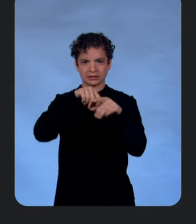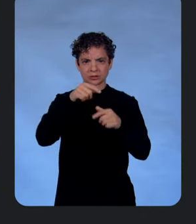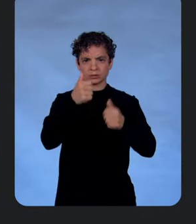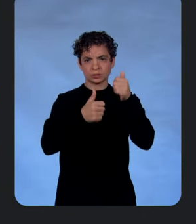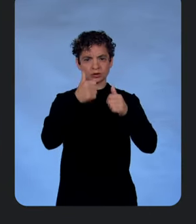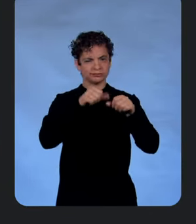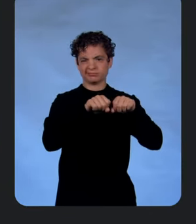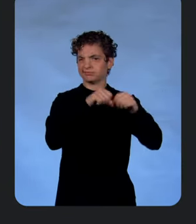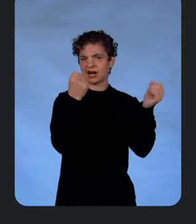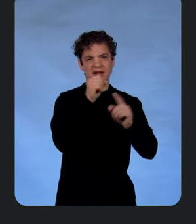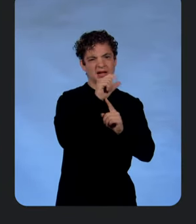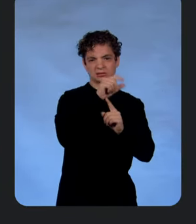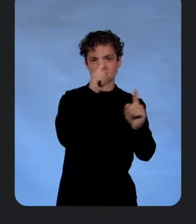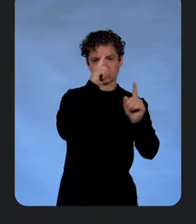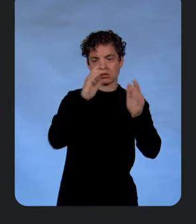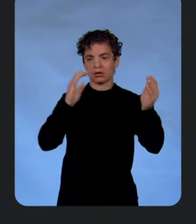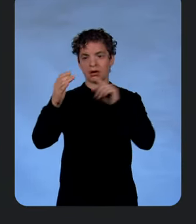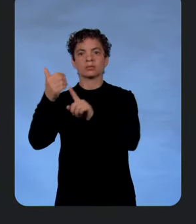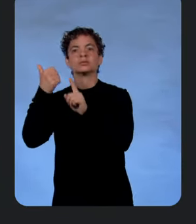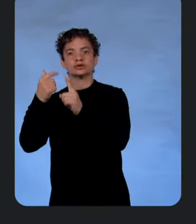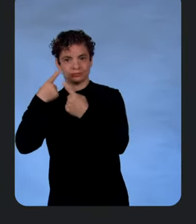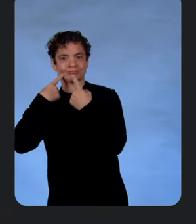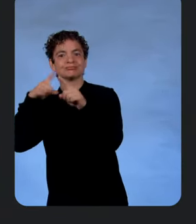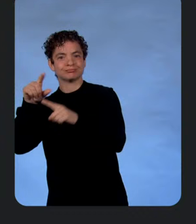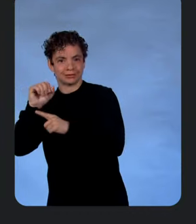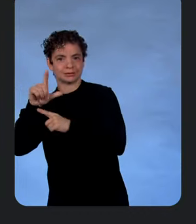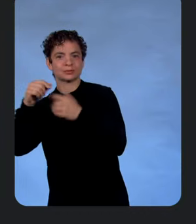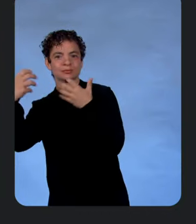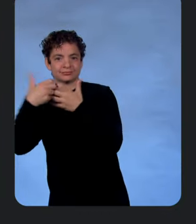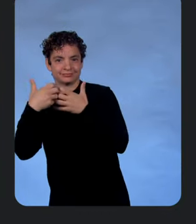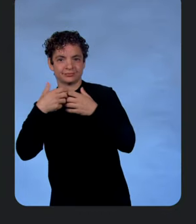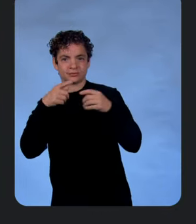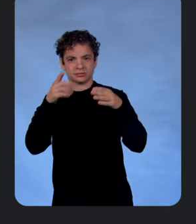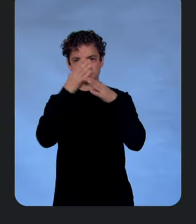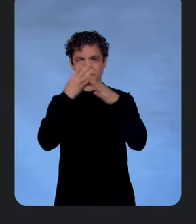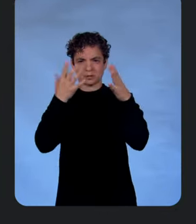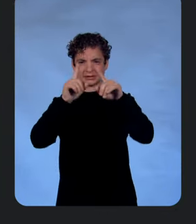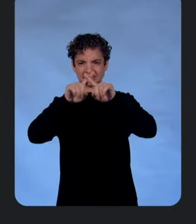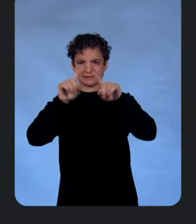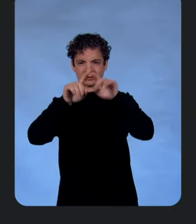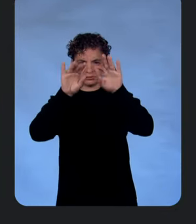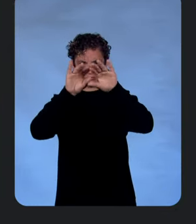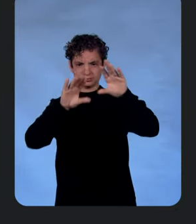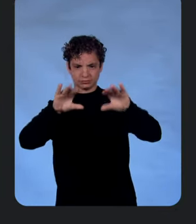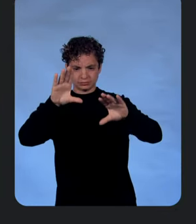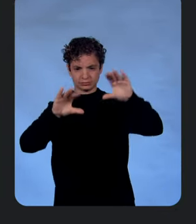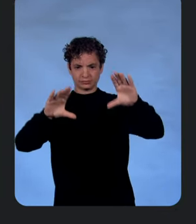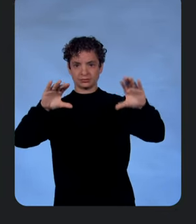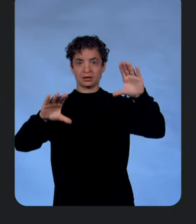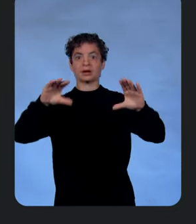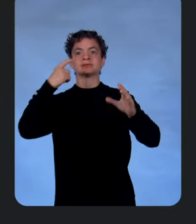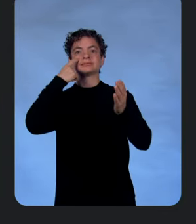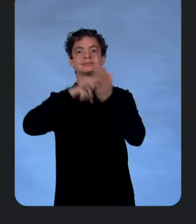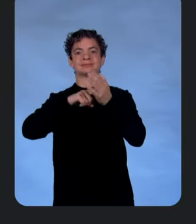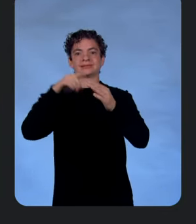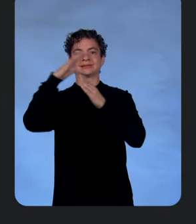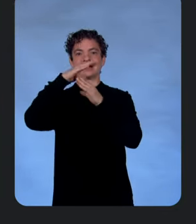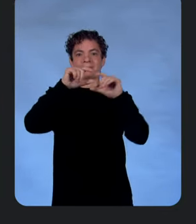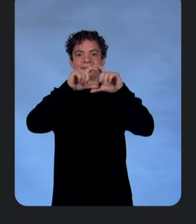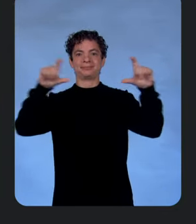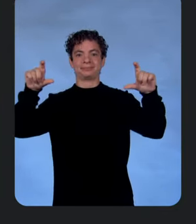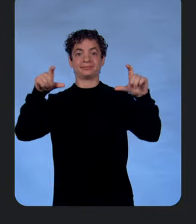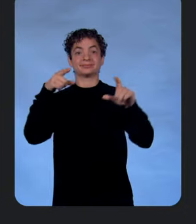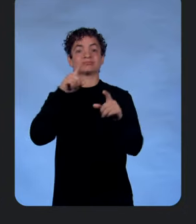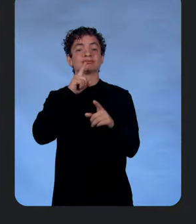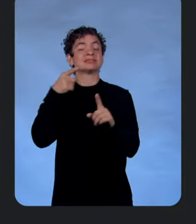events that satisfy the SLO, and then sorts and diffs them so all of the differences bubble up to the top. Basically, it tells me